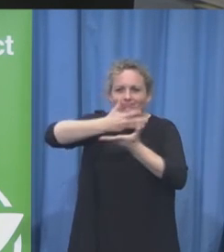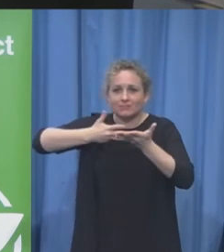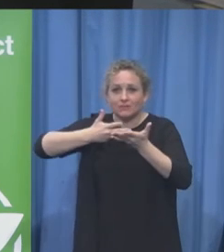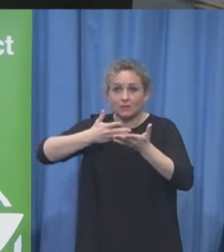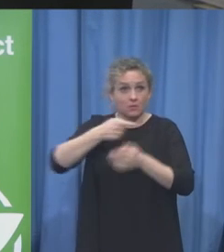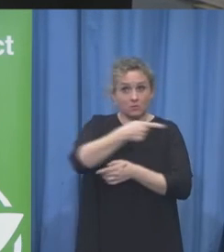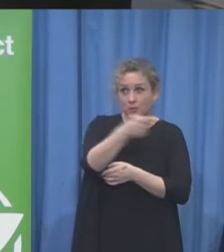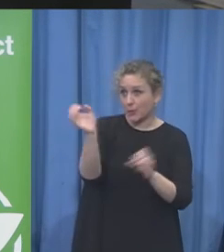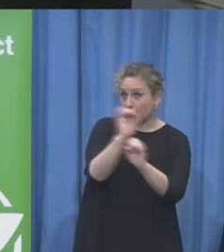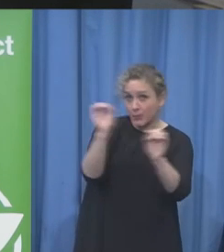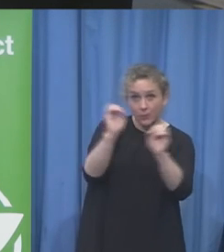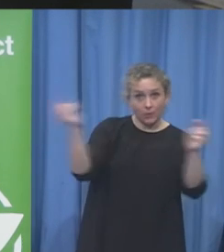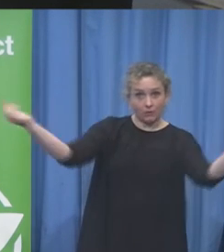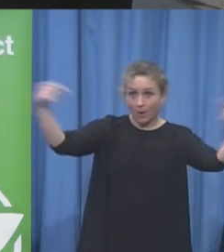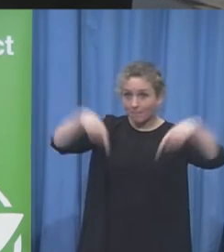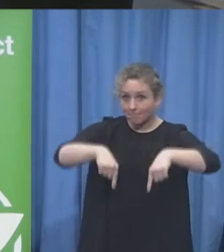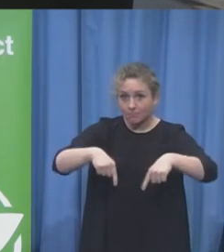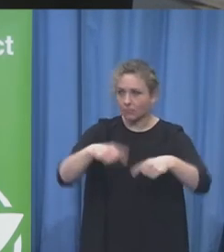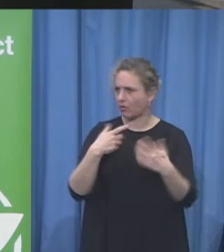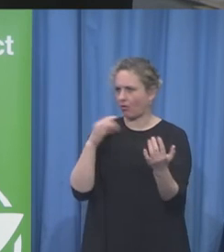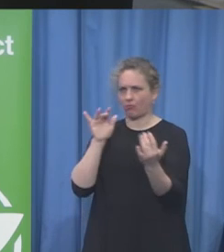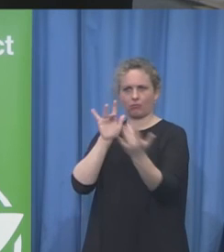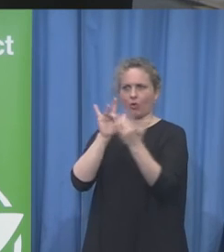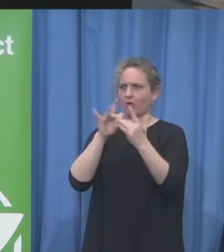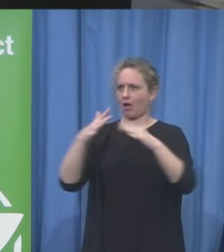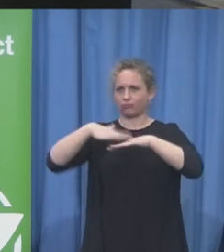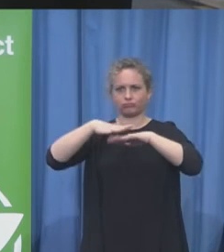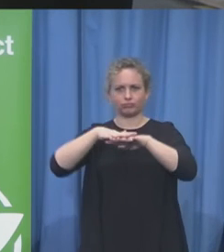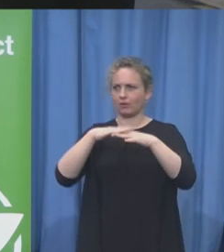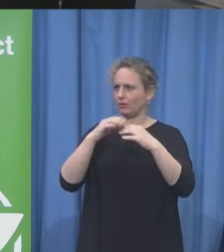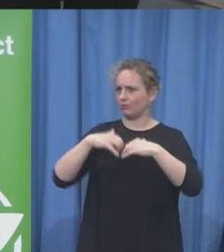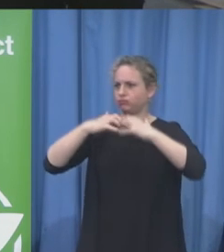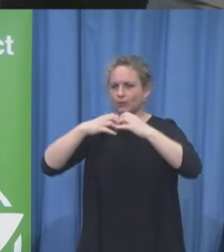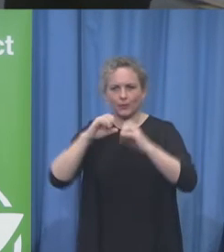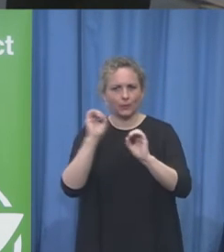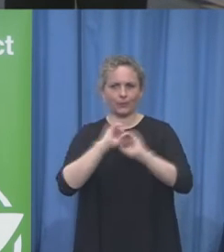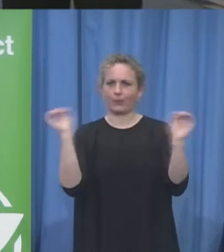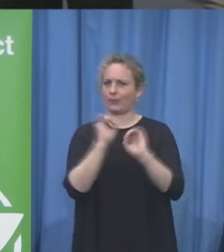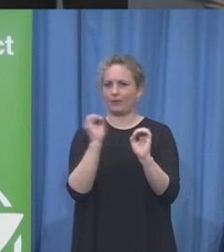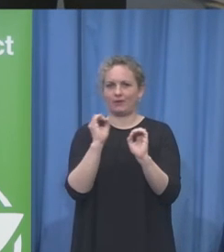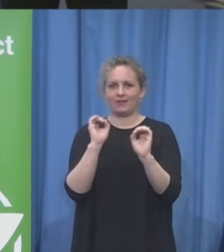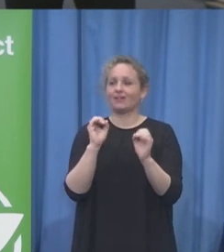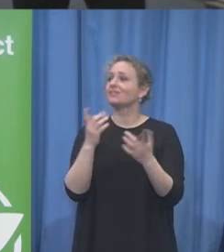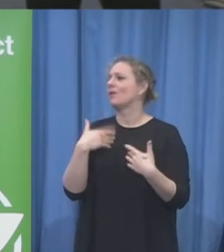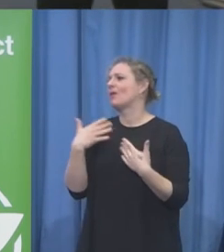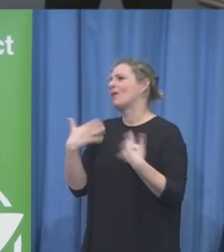appreciate your constant turning up and supporting us thank you very, very much thank so to contribute